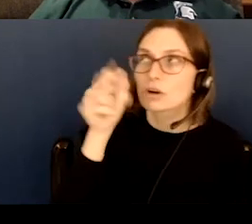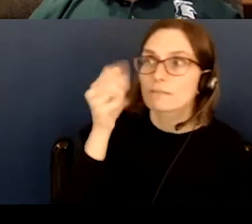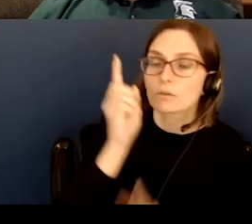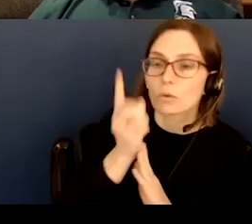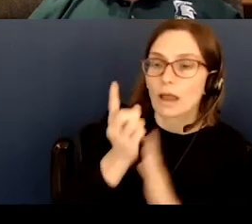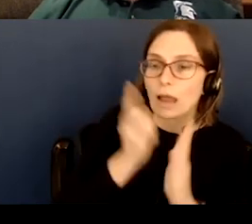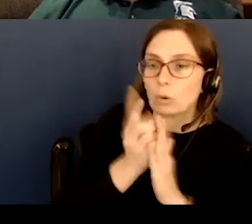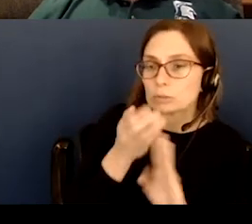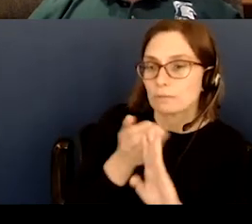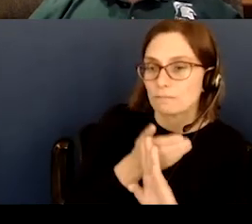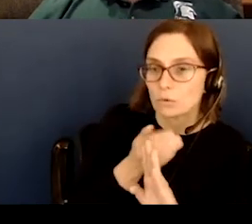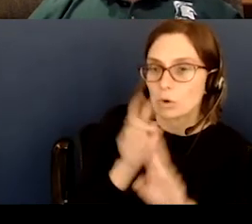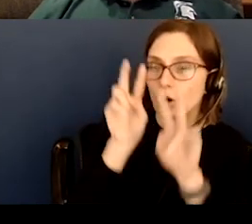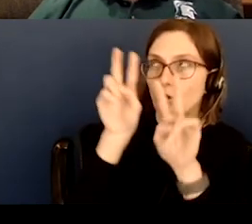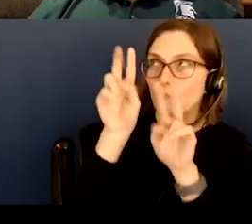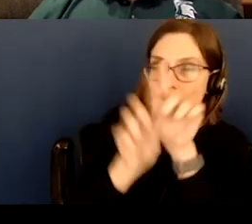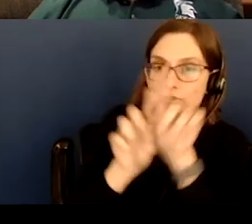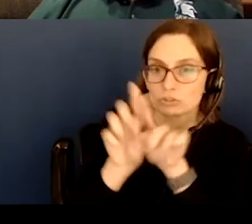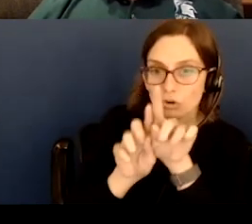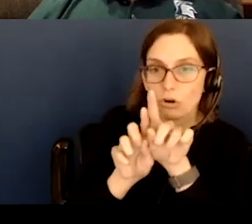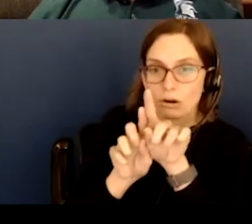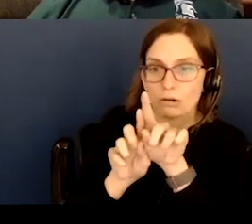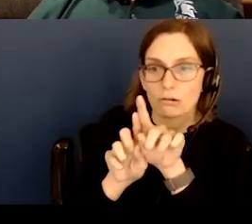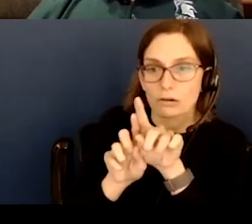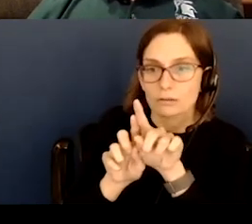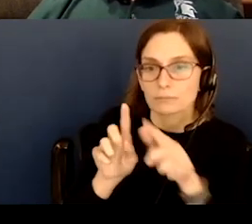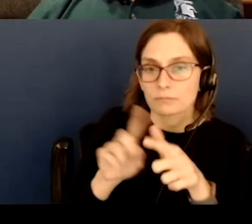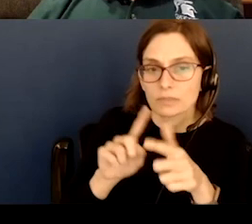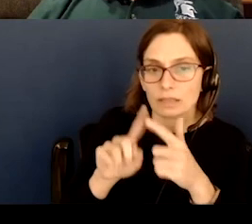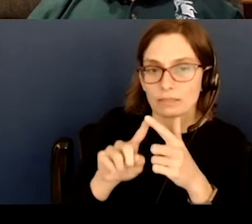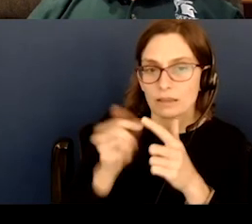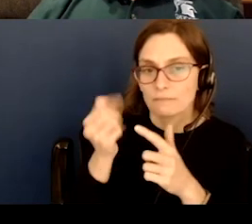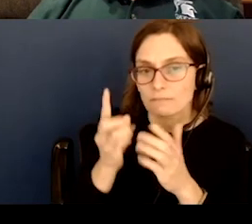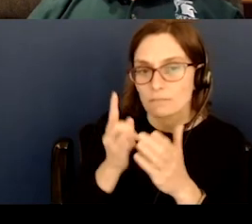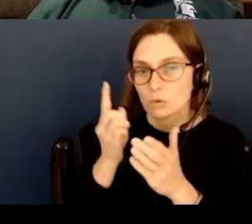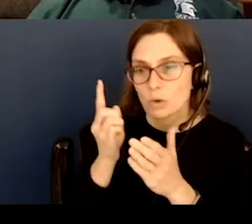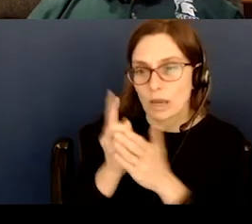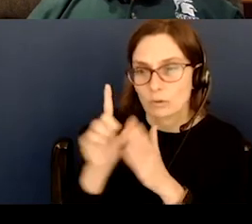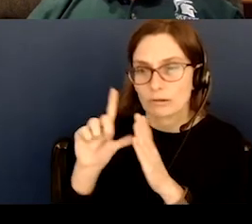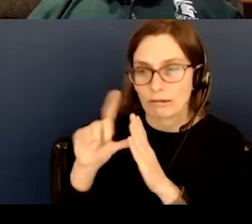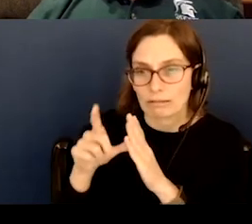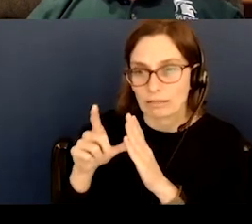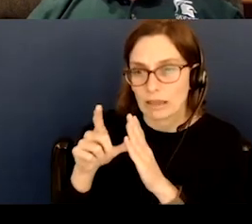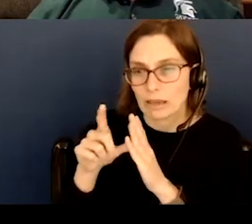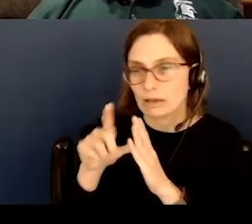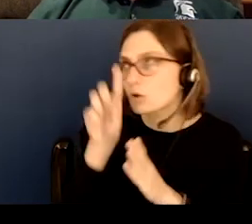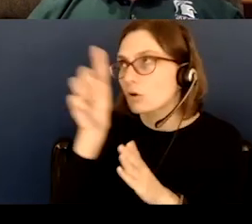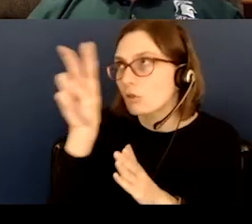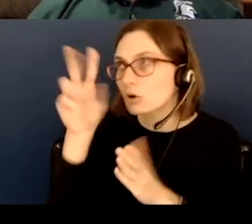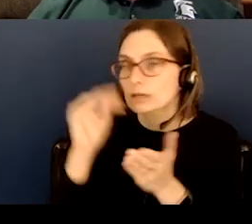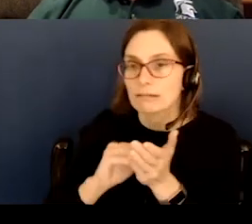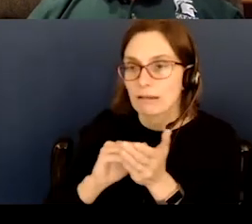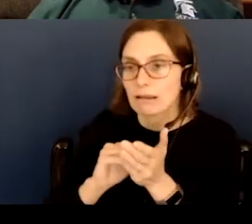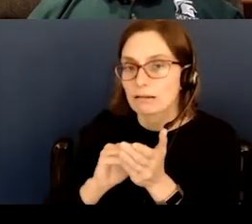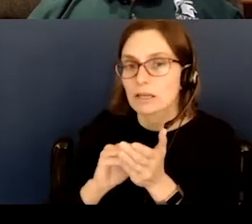this. Take a look at the star. And a few hours late around there, come in back out and take a look